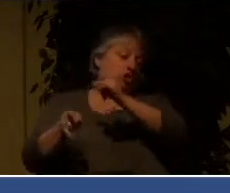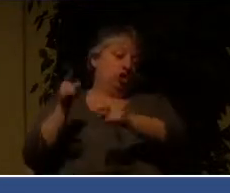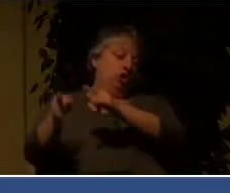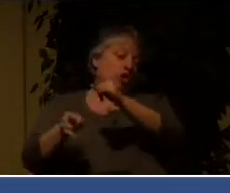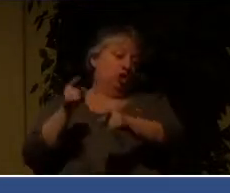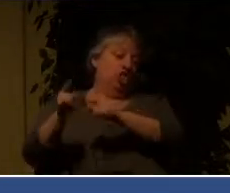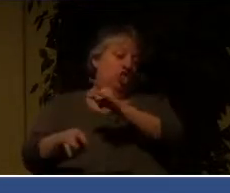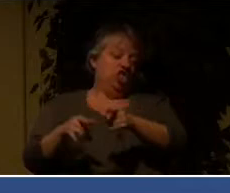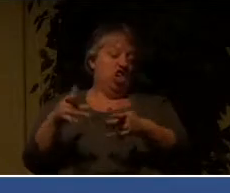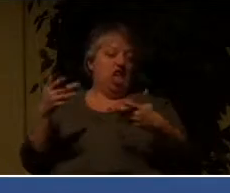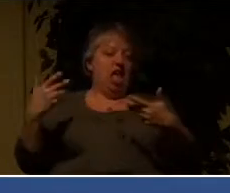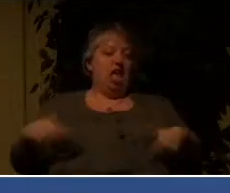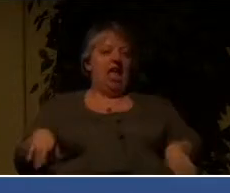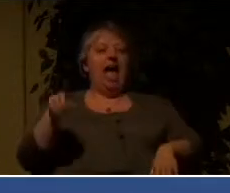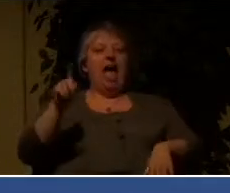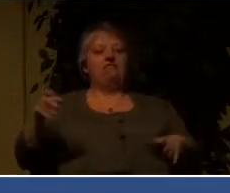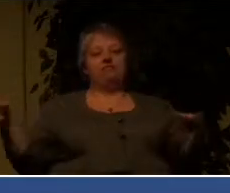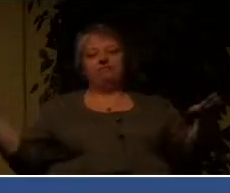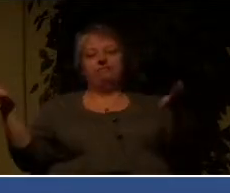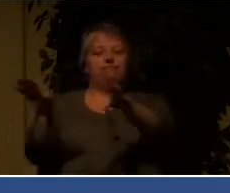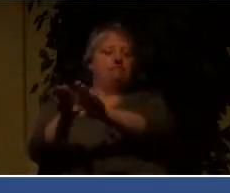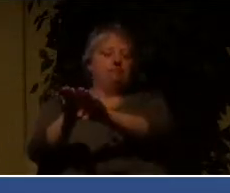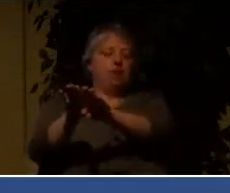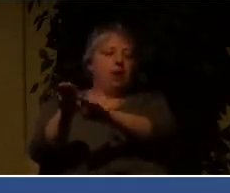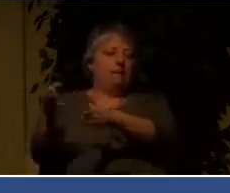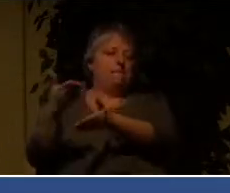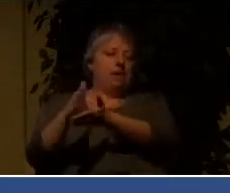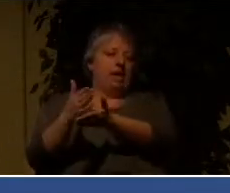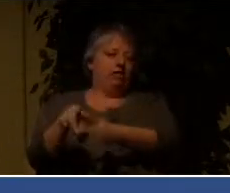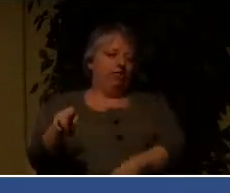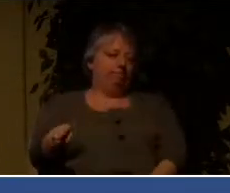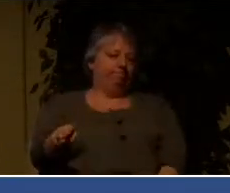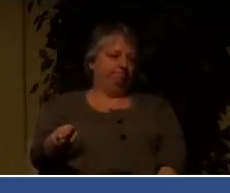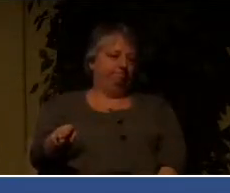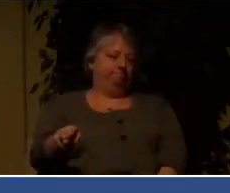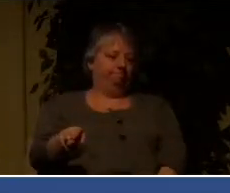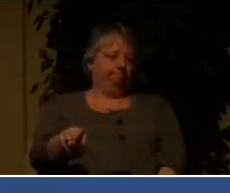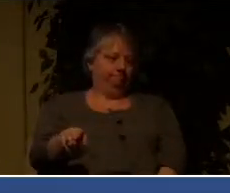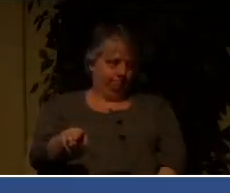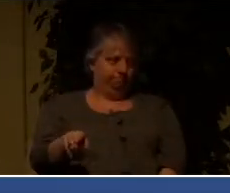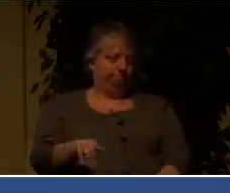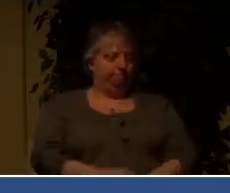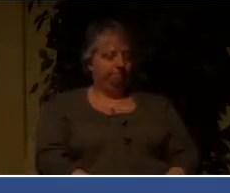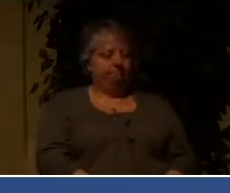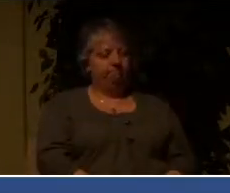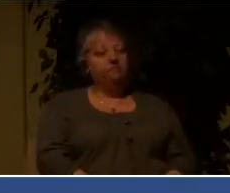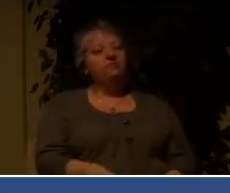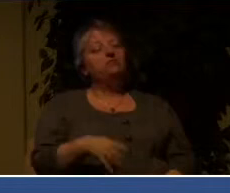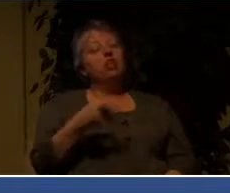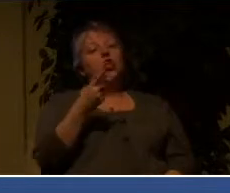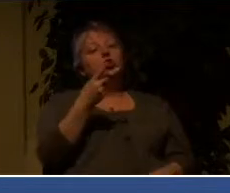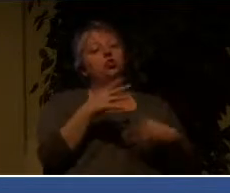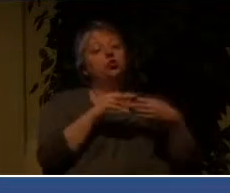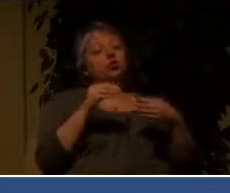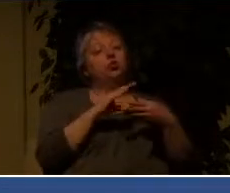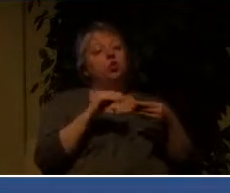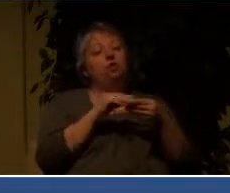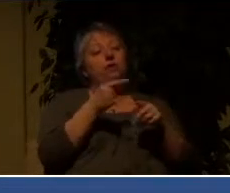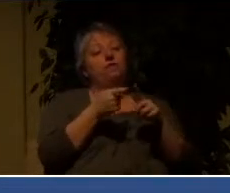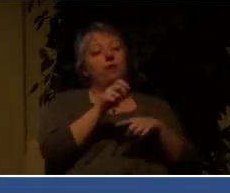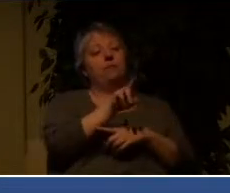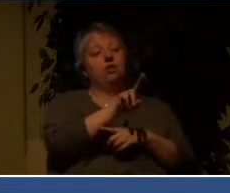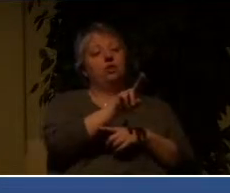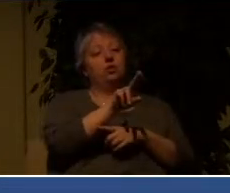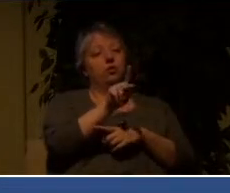is persecution. Two stories out of the United Kingdom that have been in the news just this past two weeks.